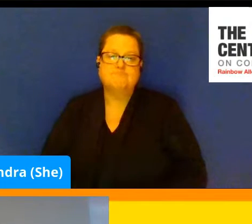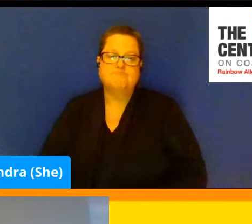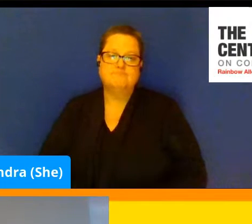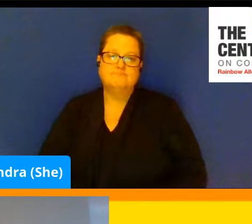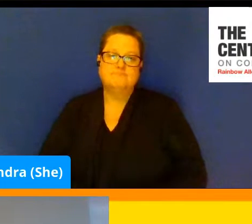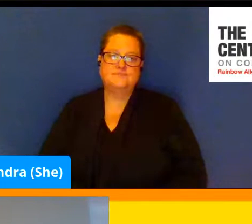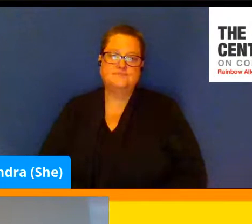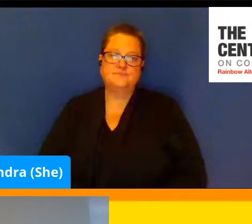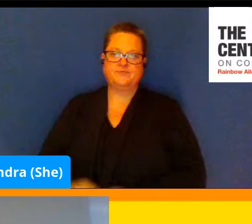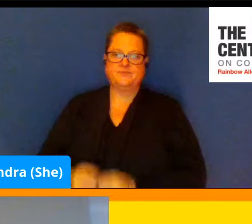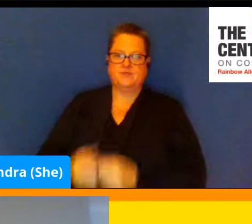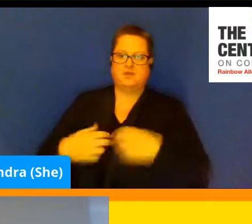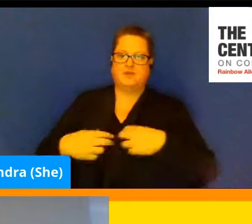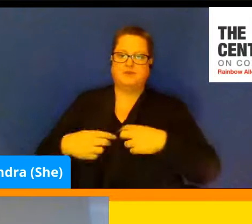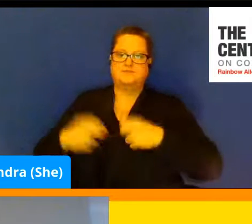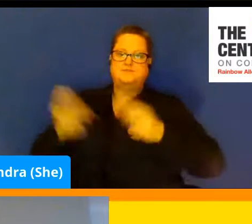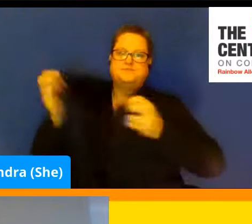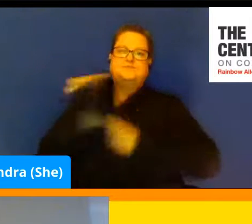And these are some other things.